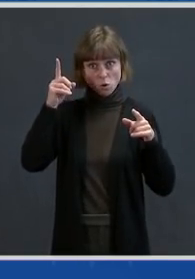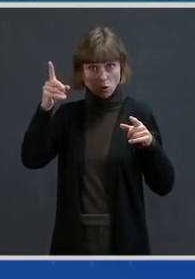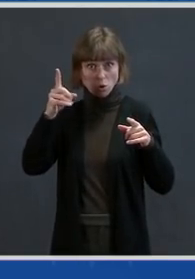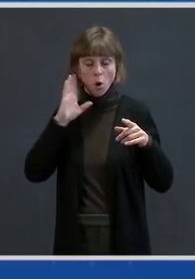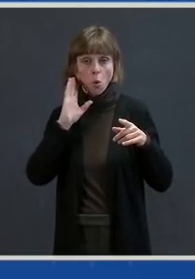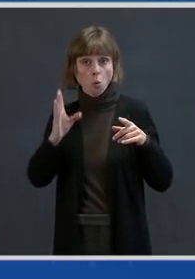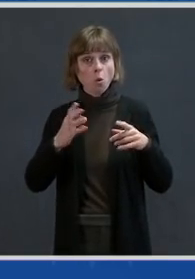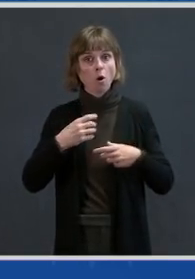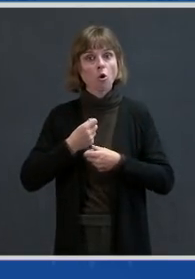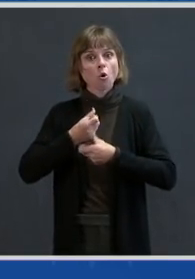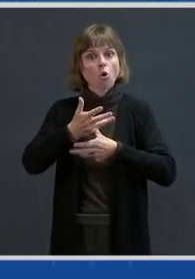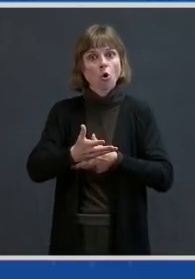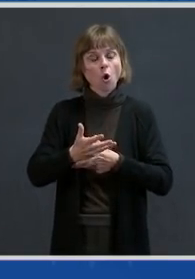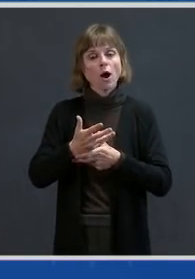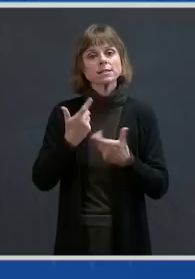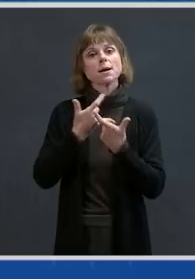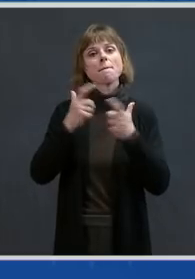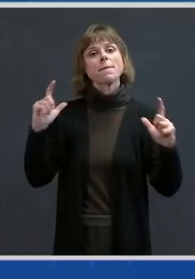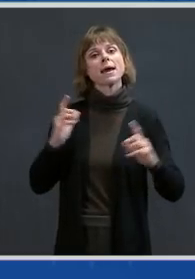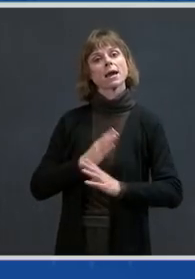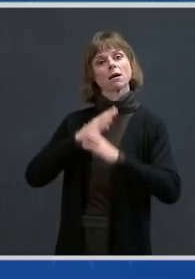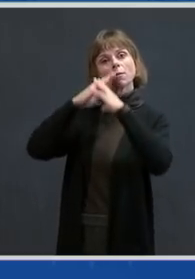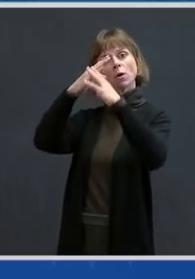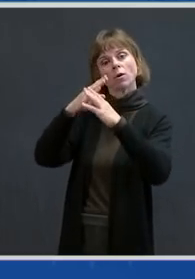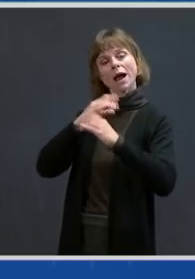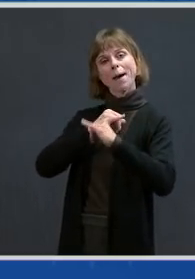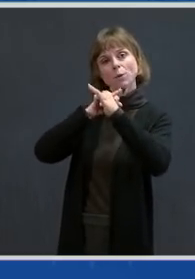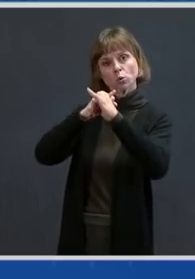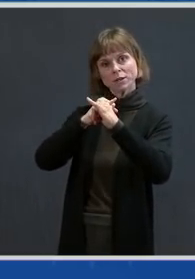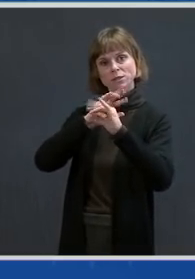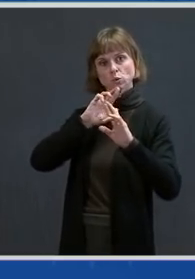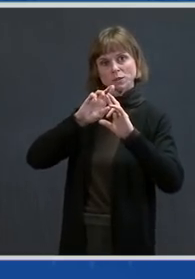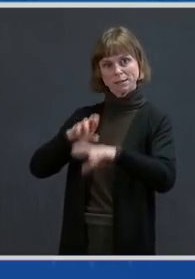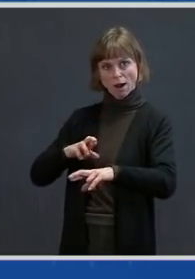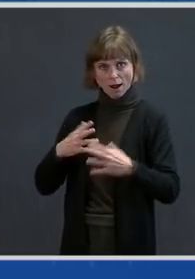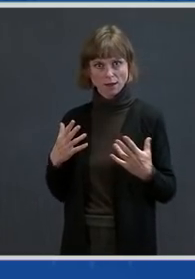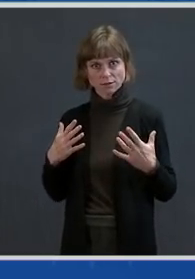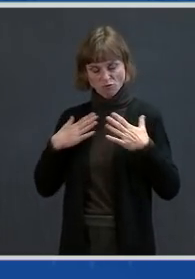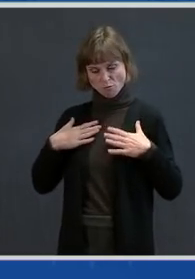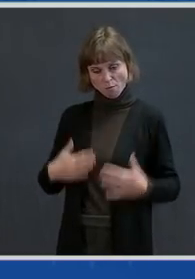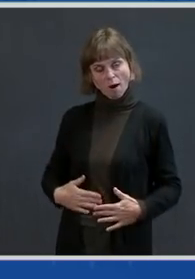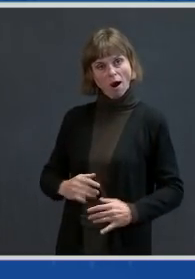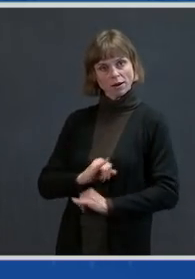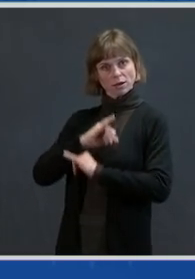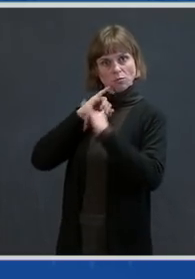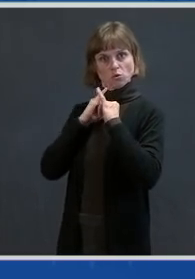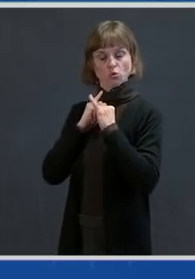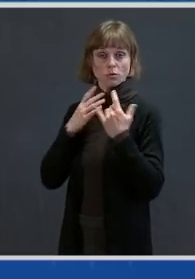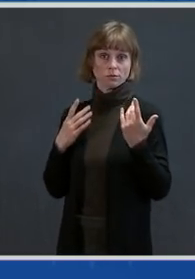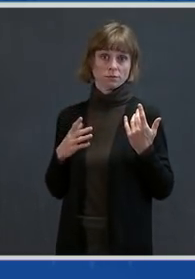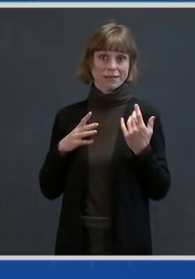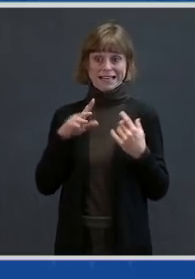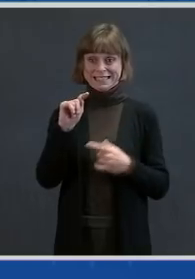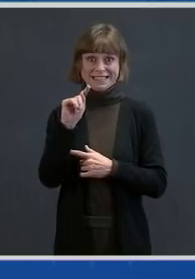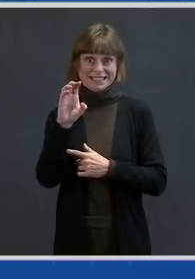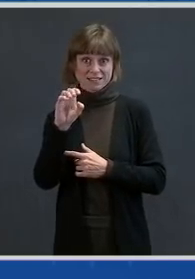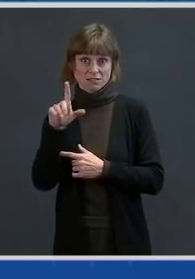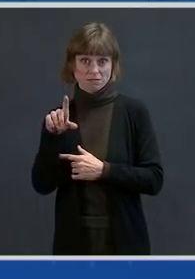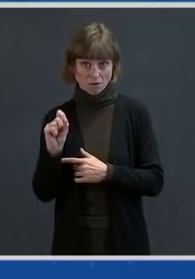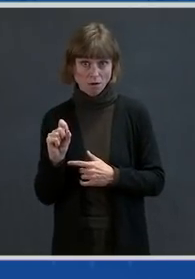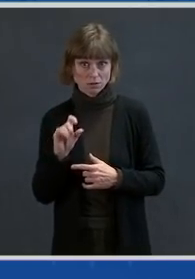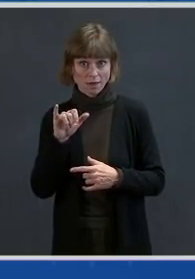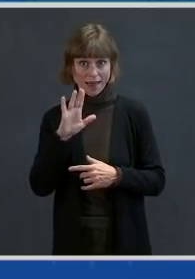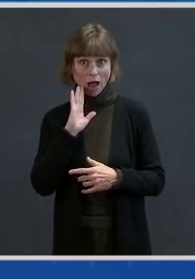considerable amount of immune response in the form of antibodies, certainly, and possibly T cells that can address the